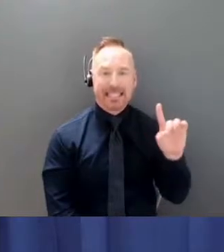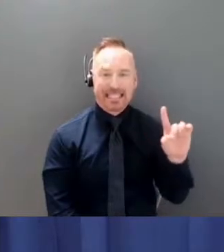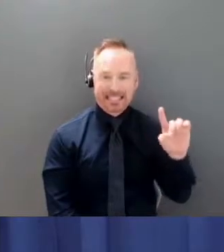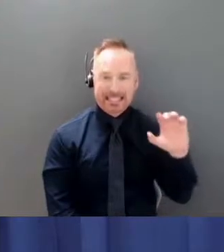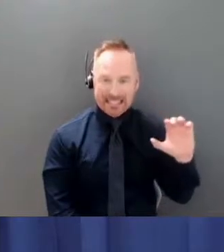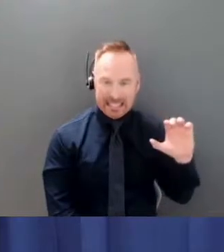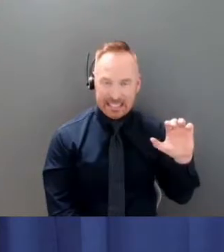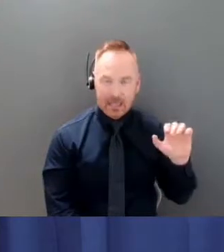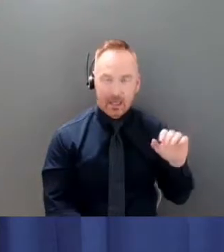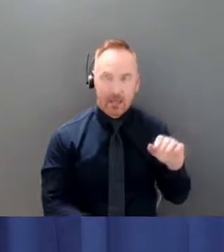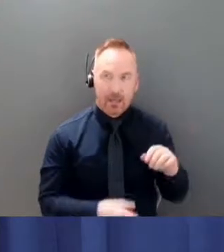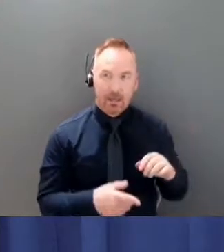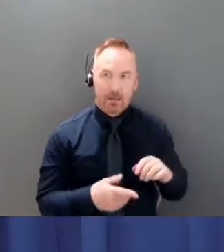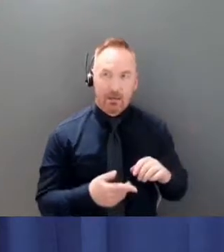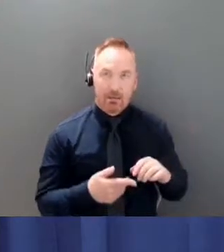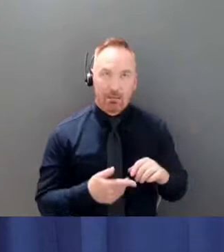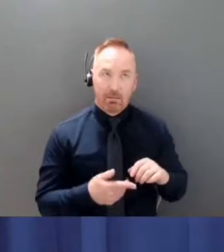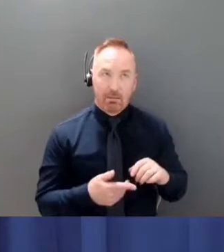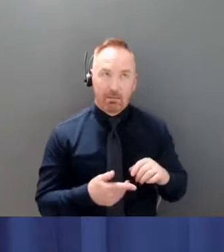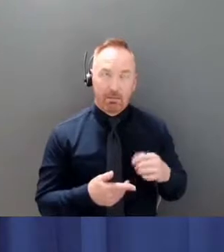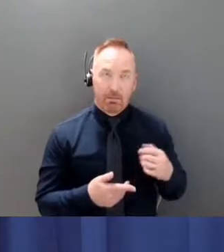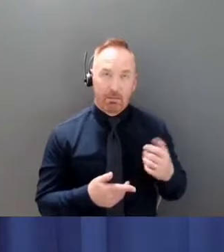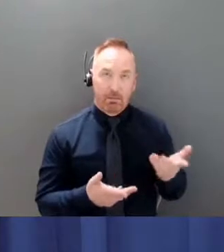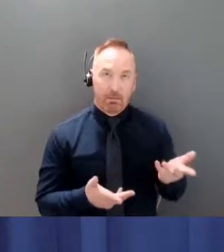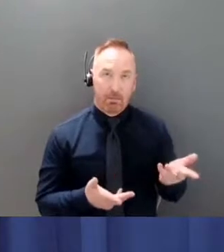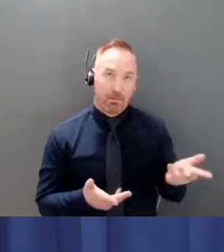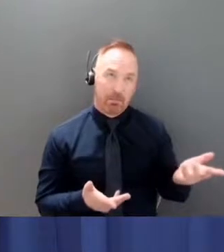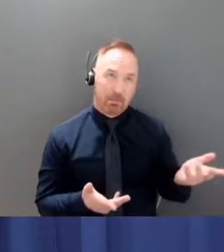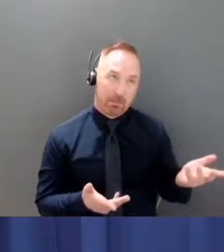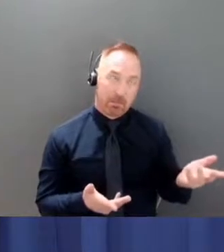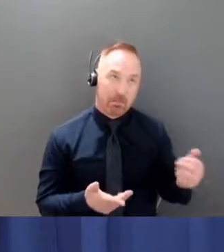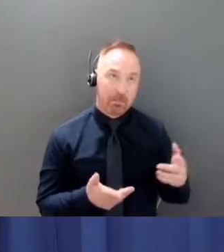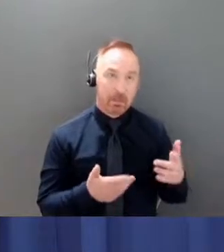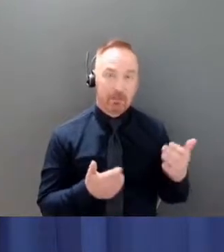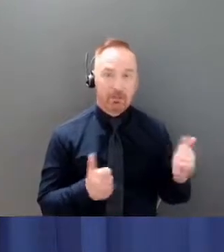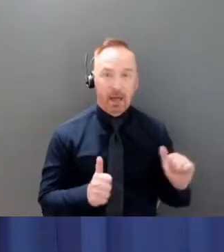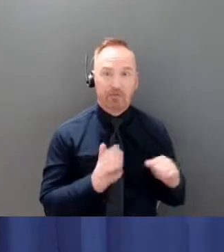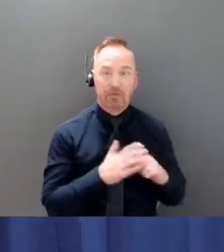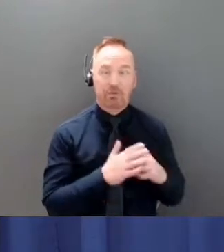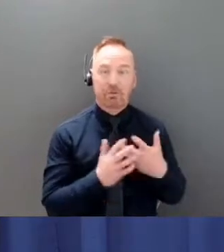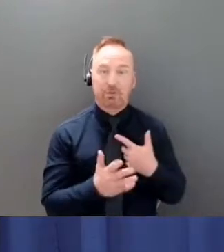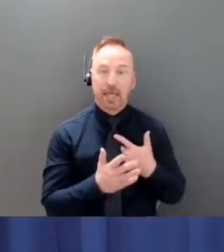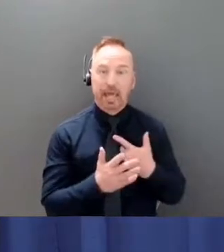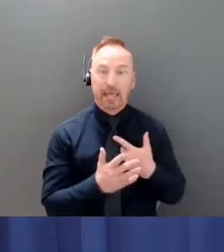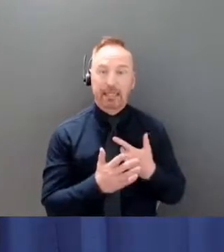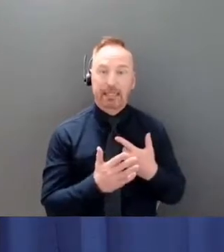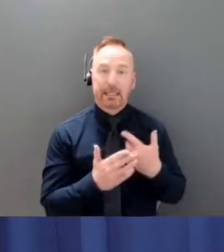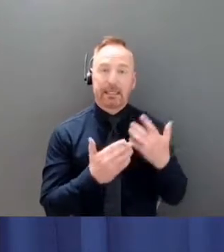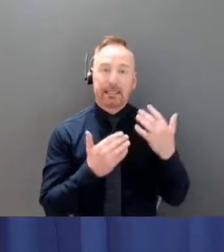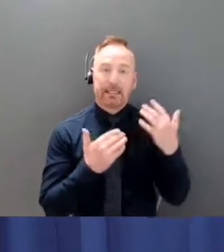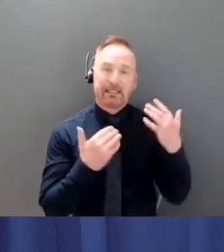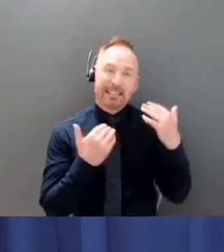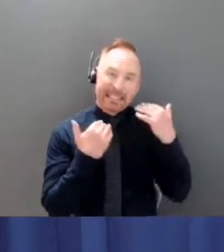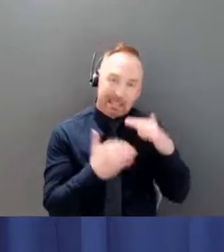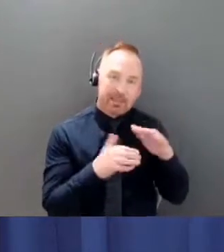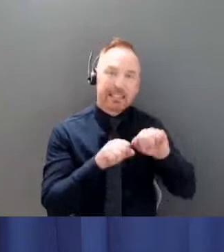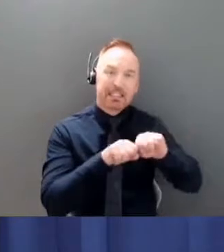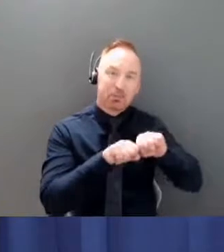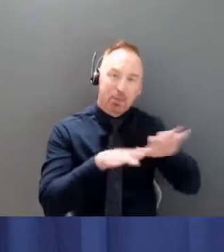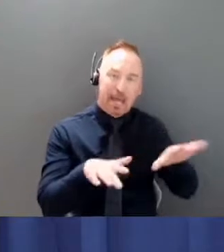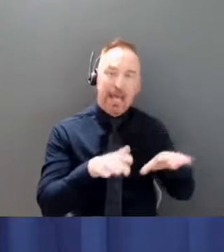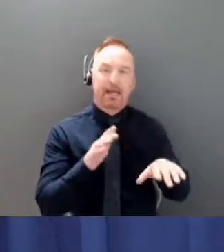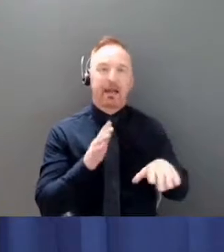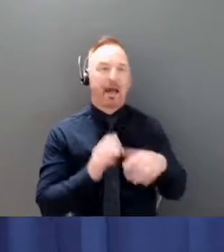infectious diseases of any kind, let alone COVID.